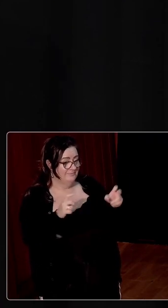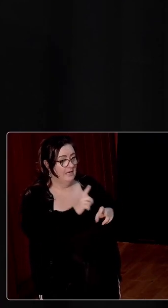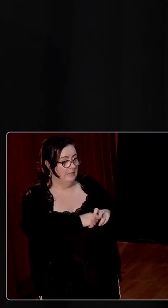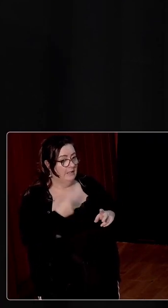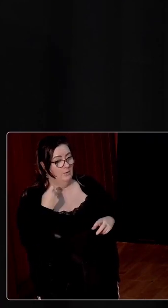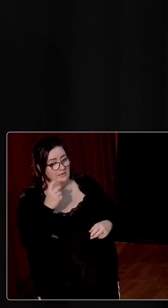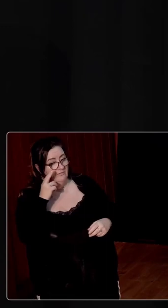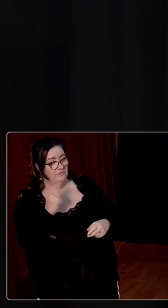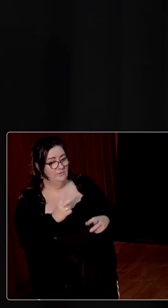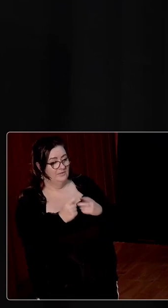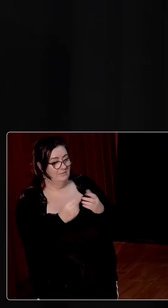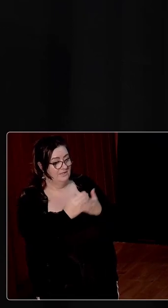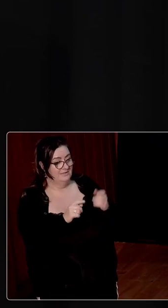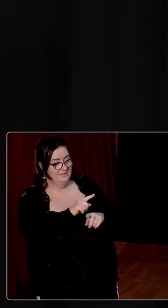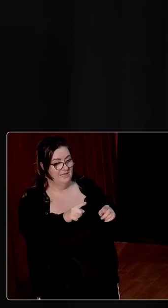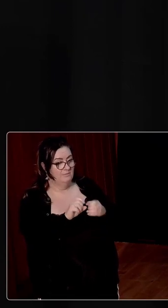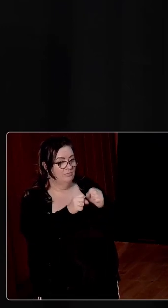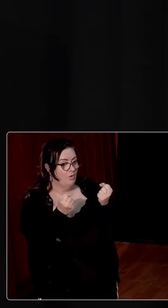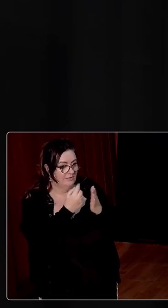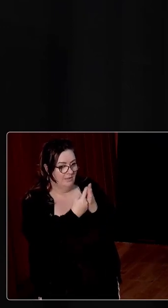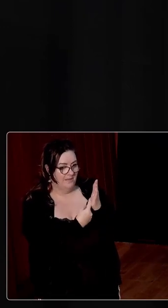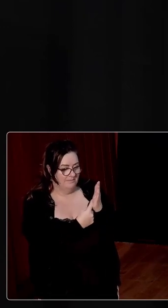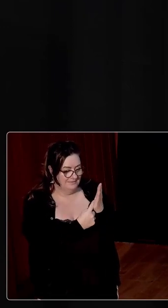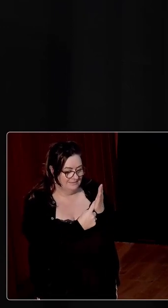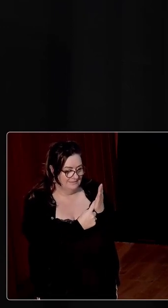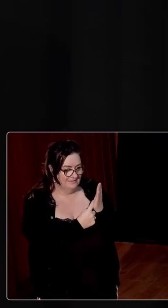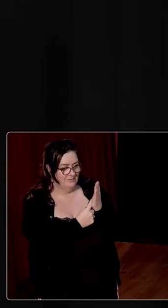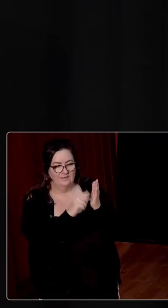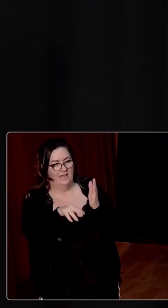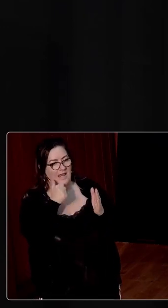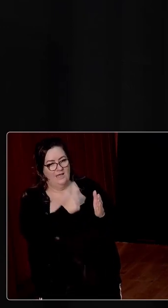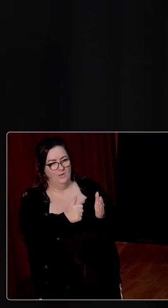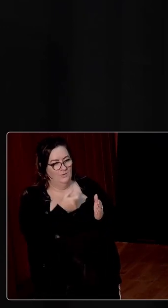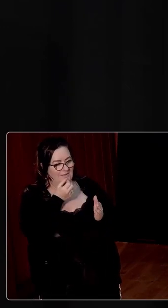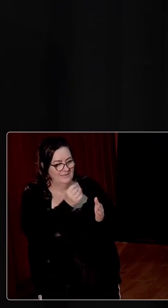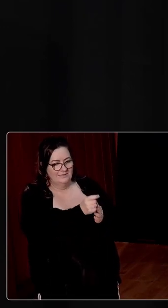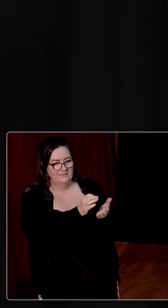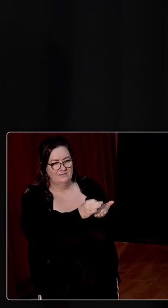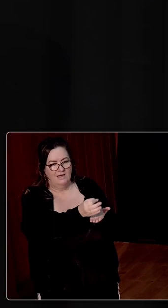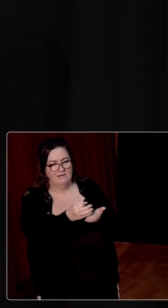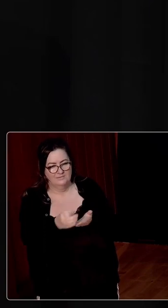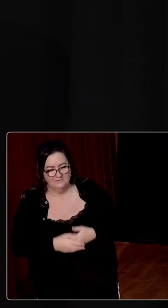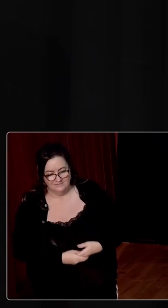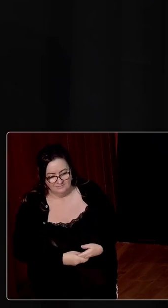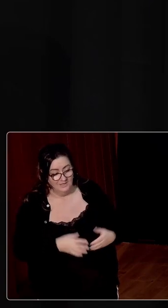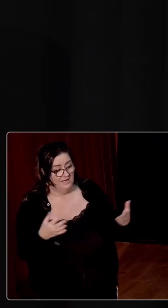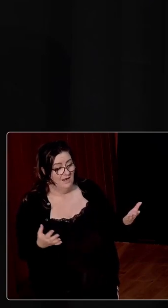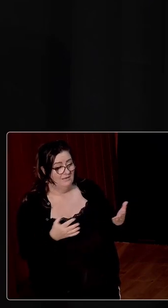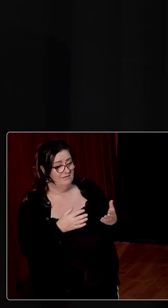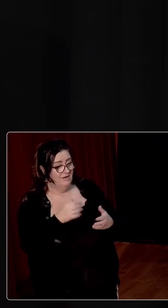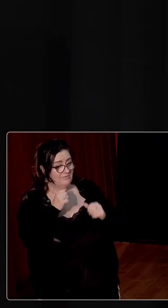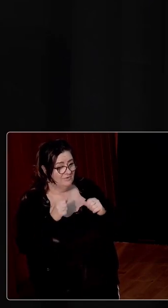that people have contravened the commandments. Therefore, they're denied the sacraments. But I think a lot of priests are